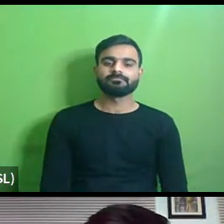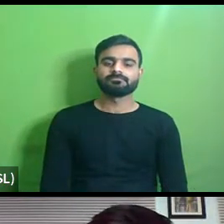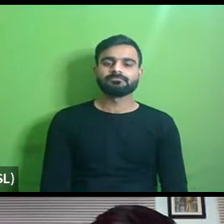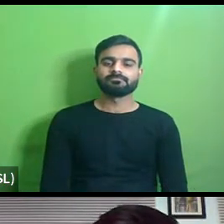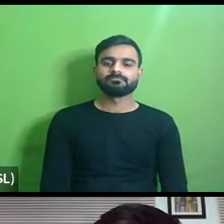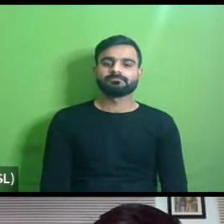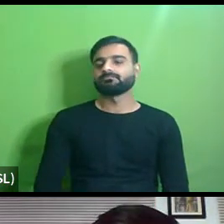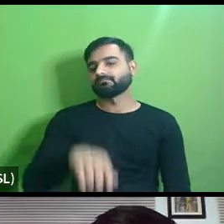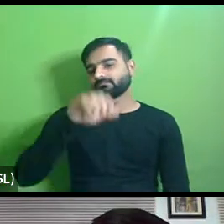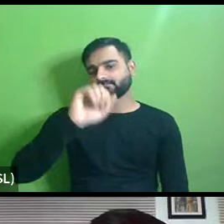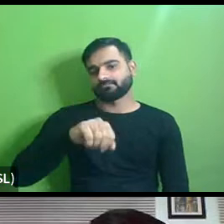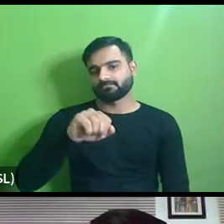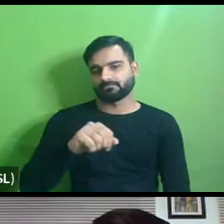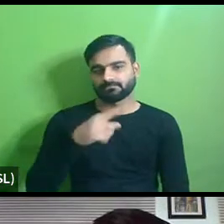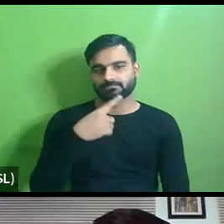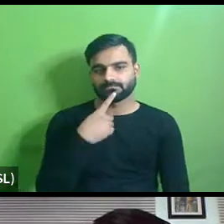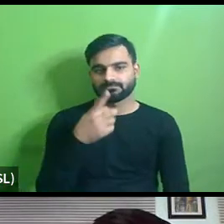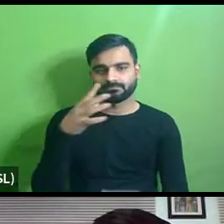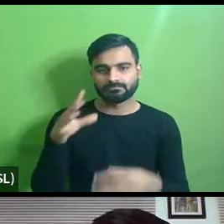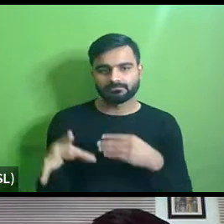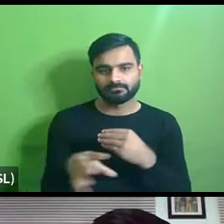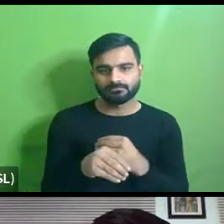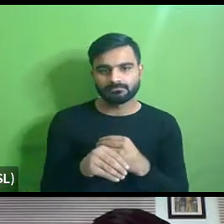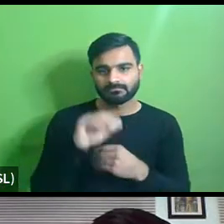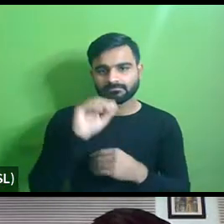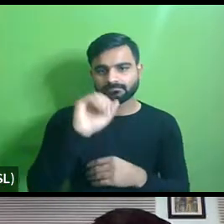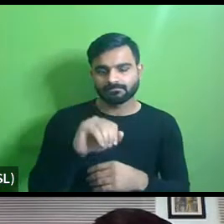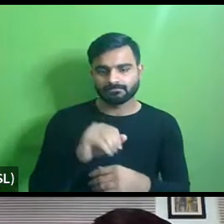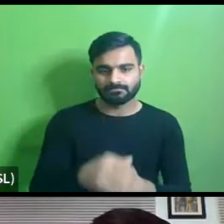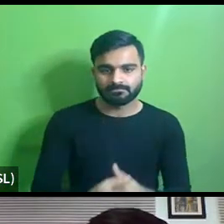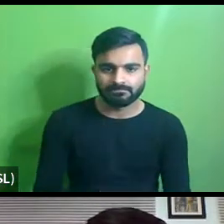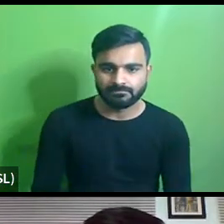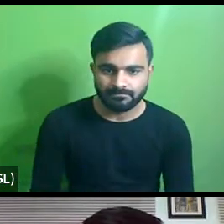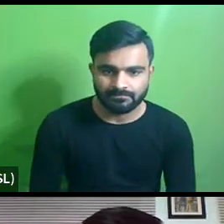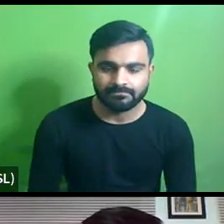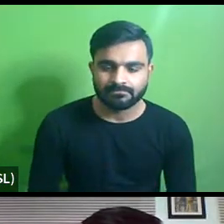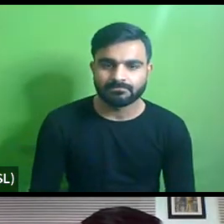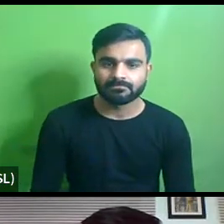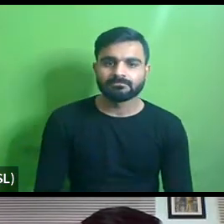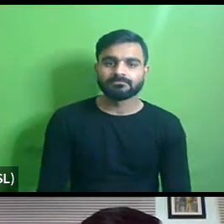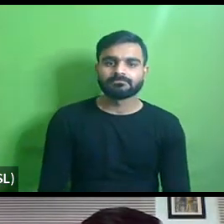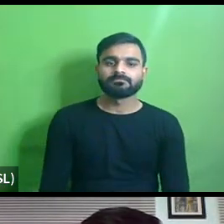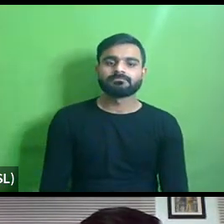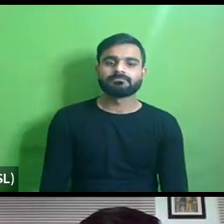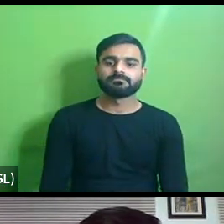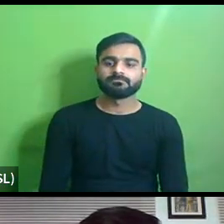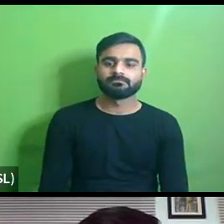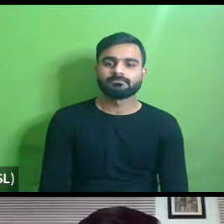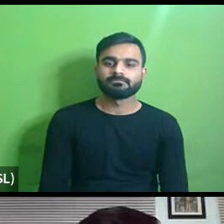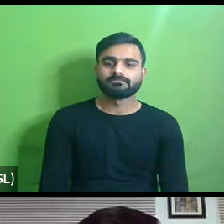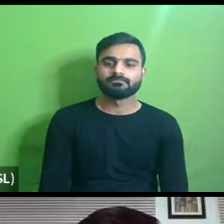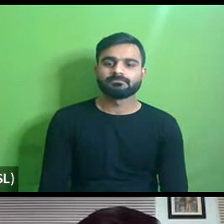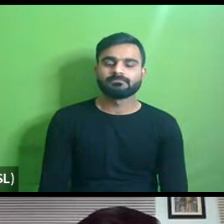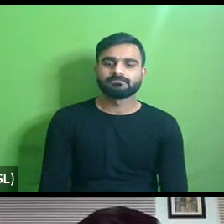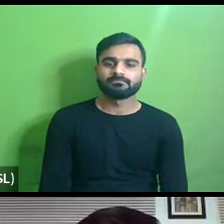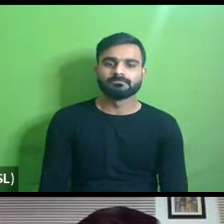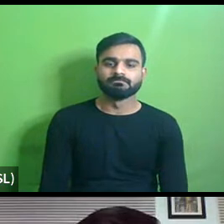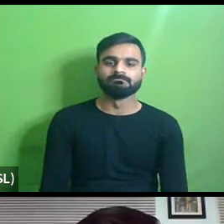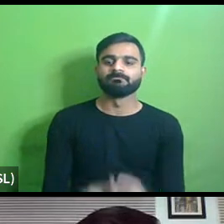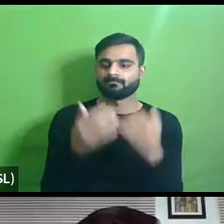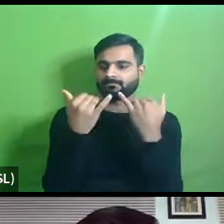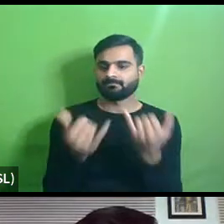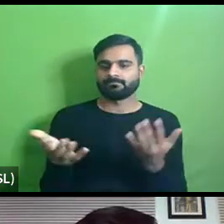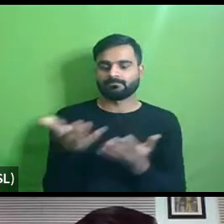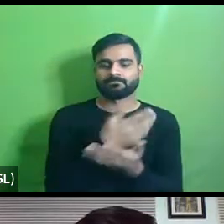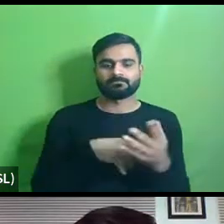yeah sophia can i uh yeah yeah thank you yes so um you know now here uh